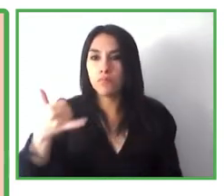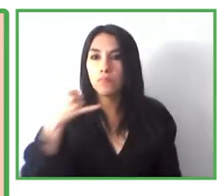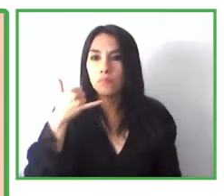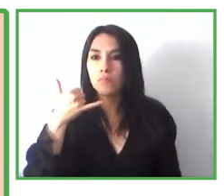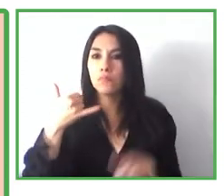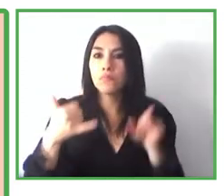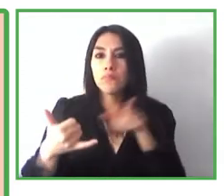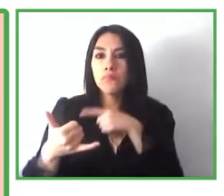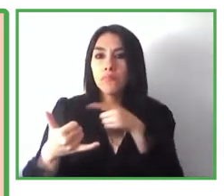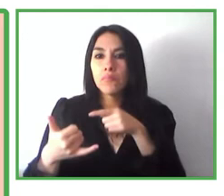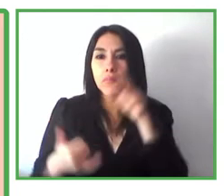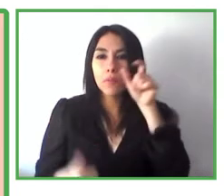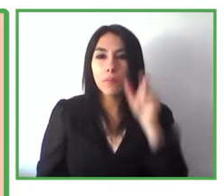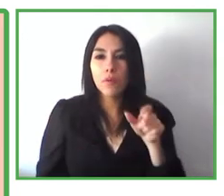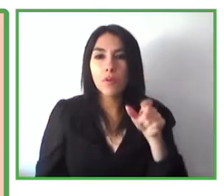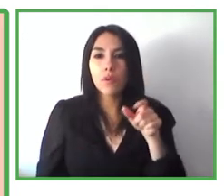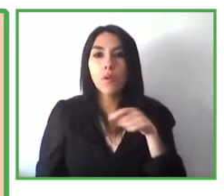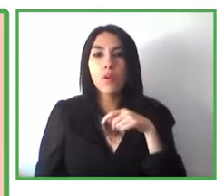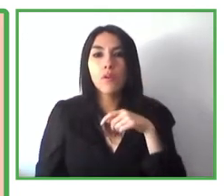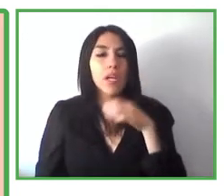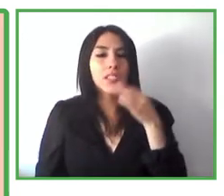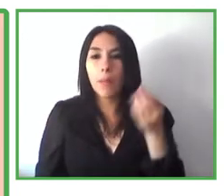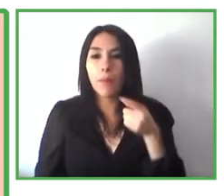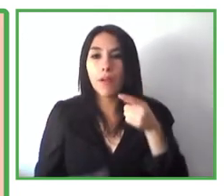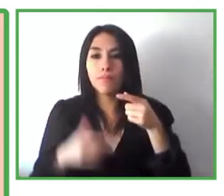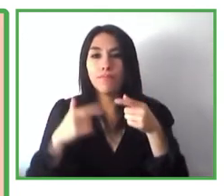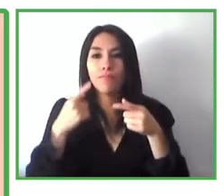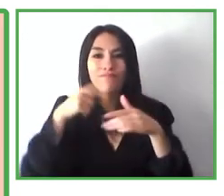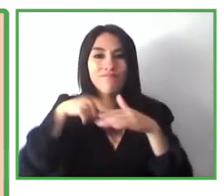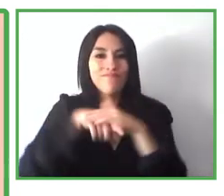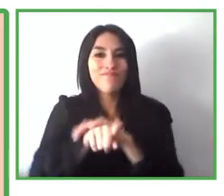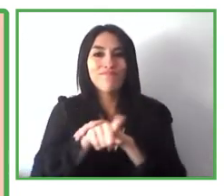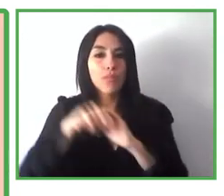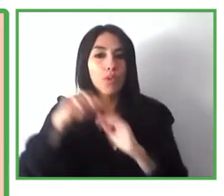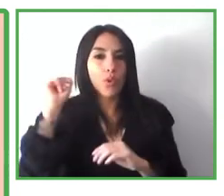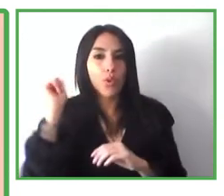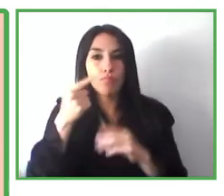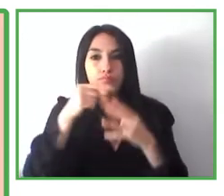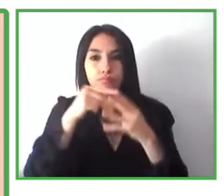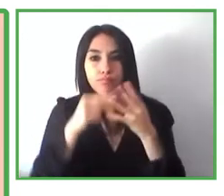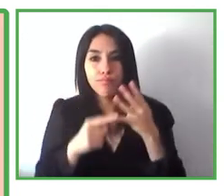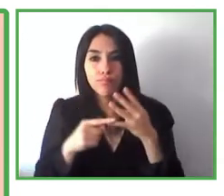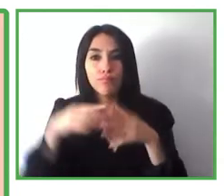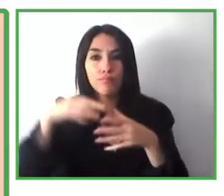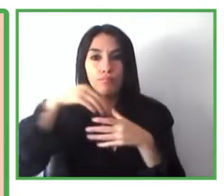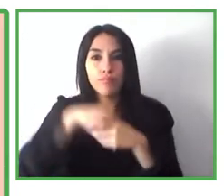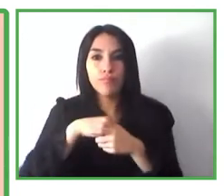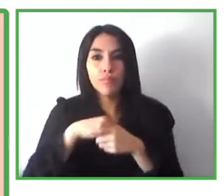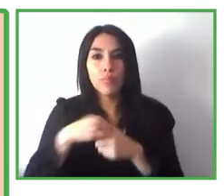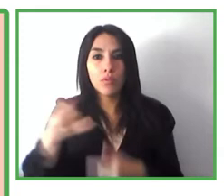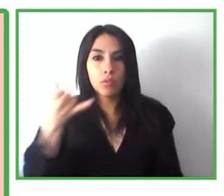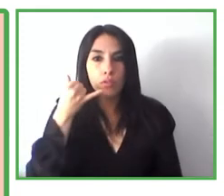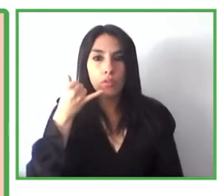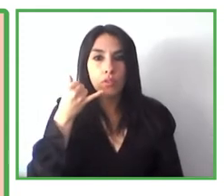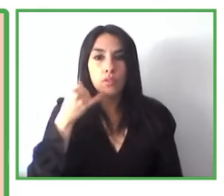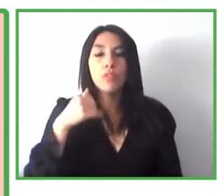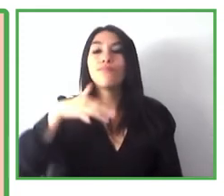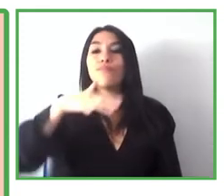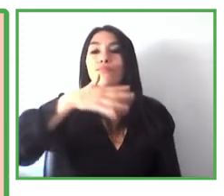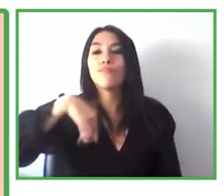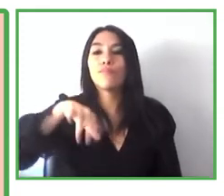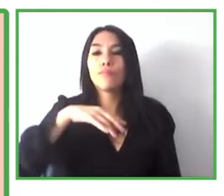device, certain features in a very accessible manner, of course, all the options that are available for you.